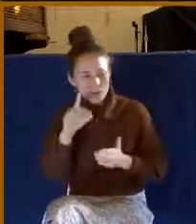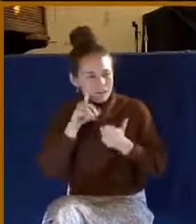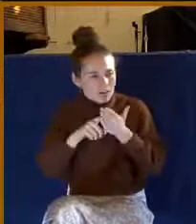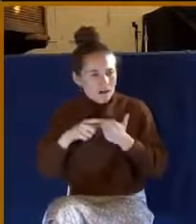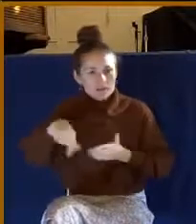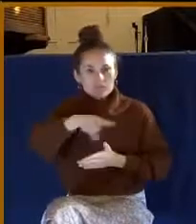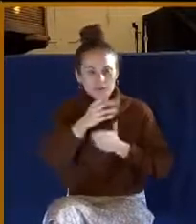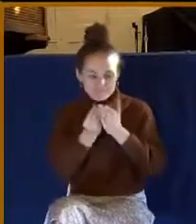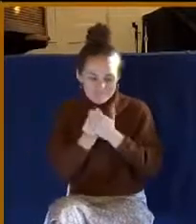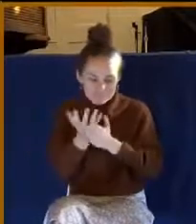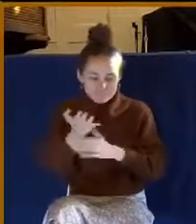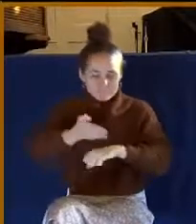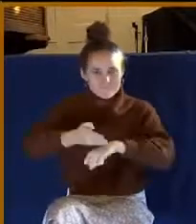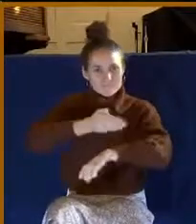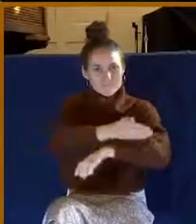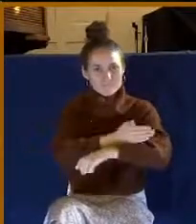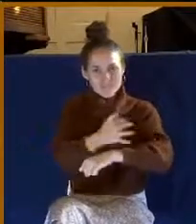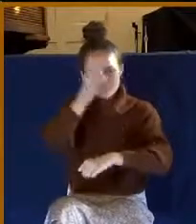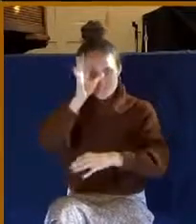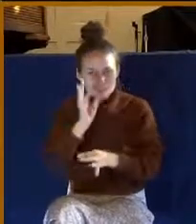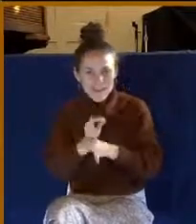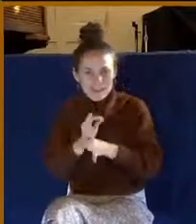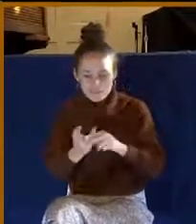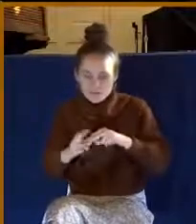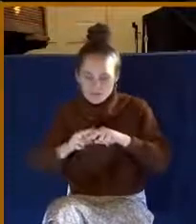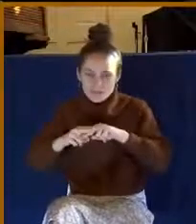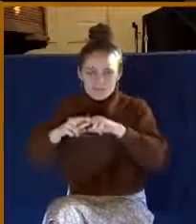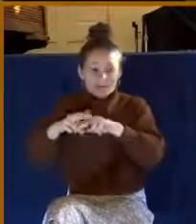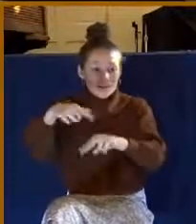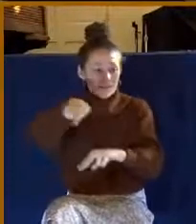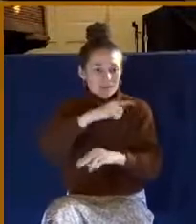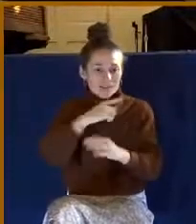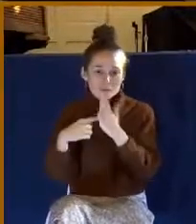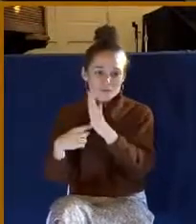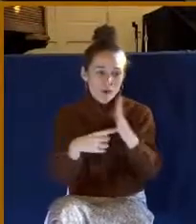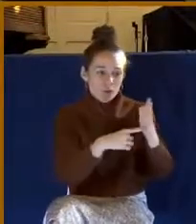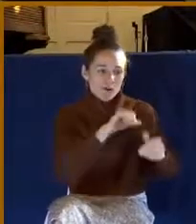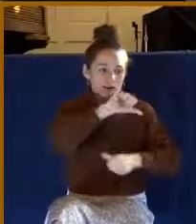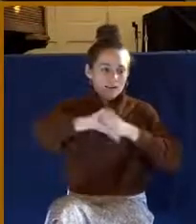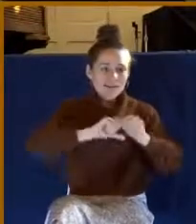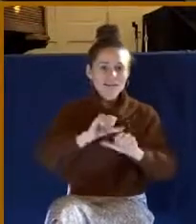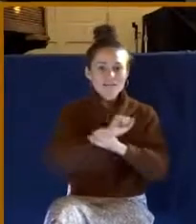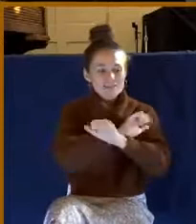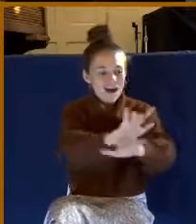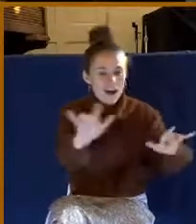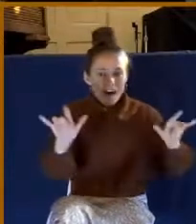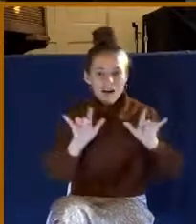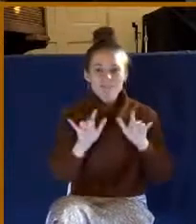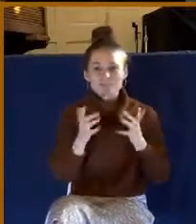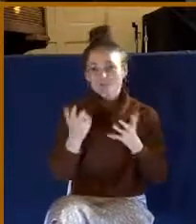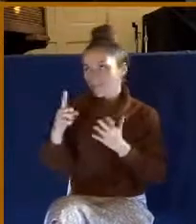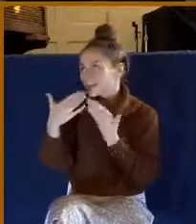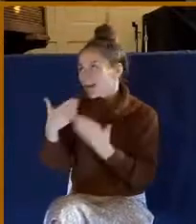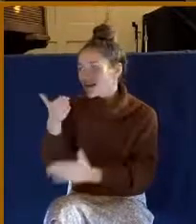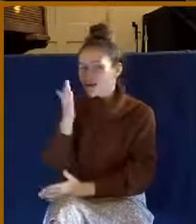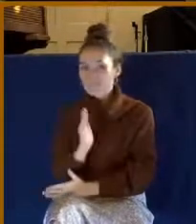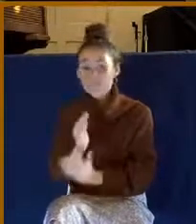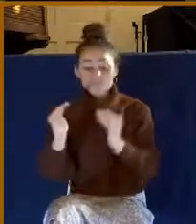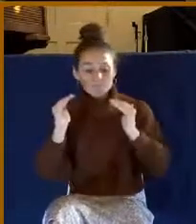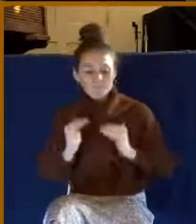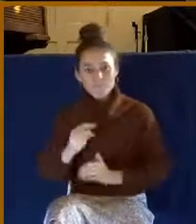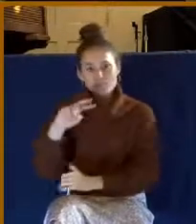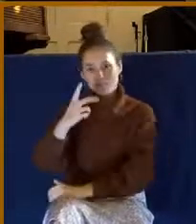He saw them exercising love to one another. So he's just thankful. Look one more passage. Look in chapter 2 of 2